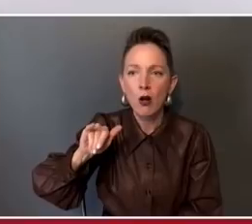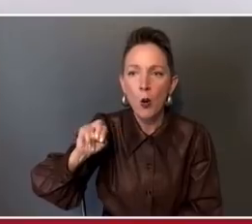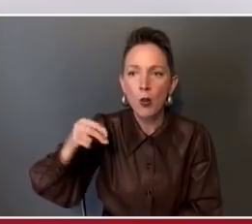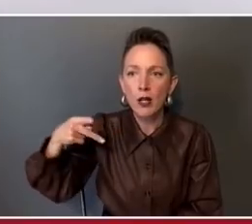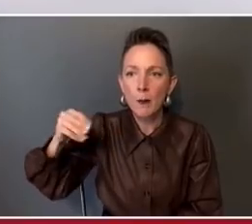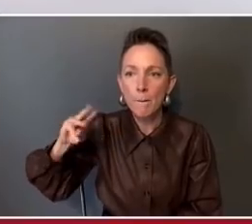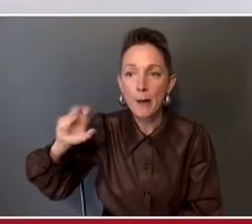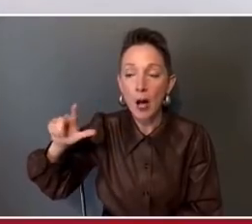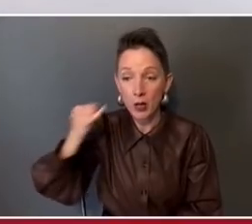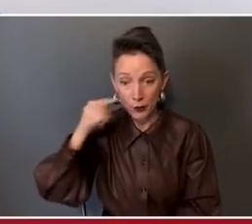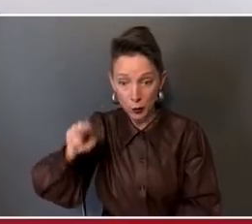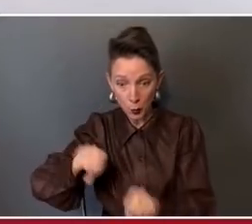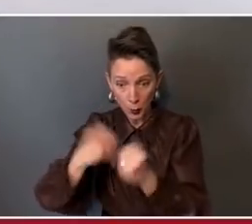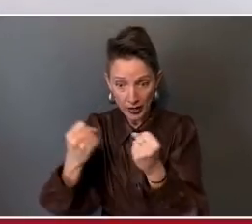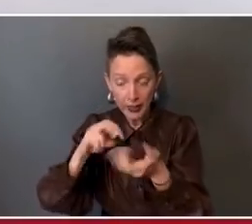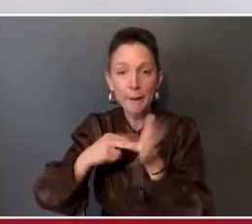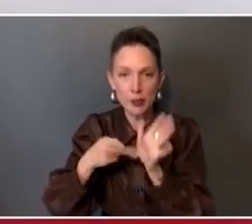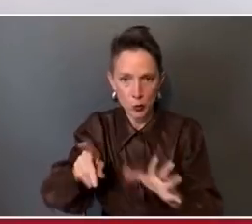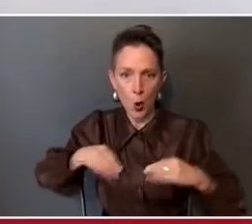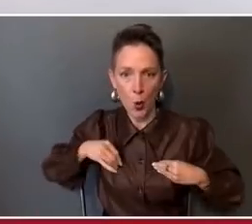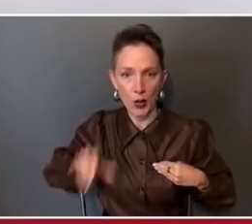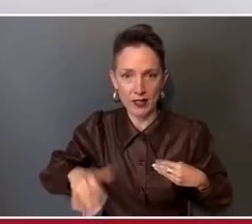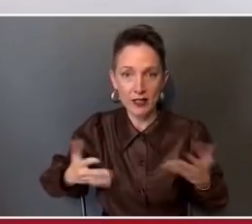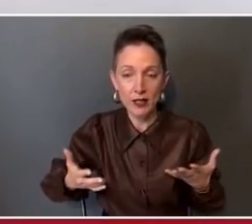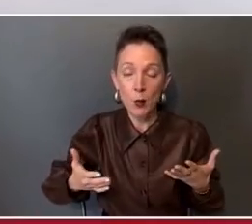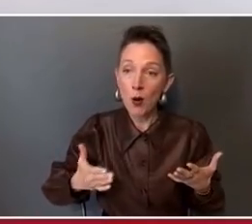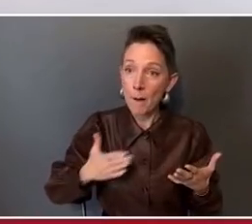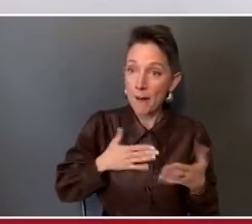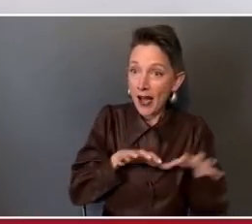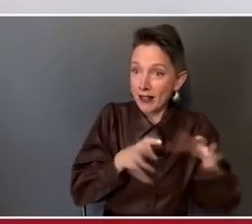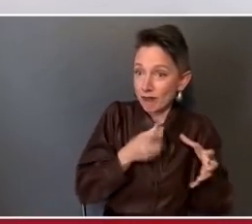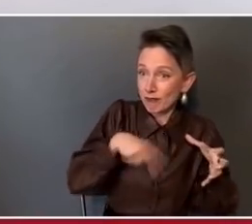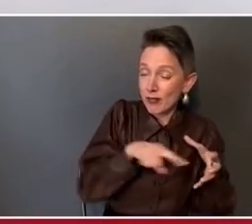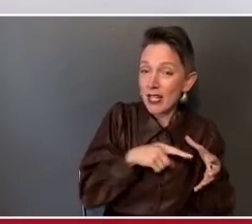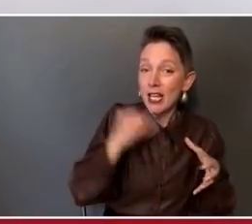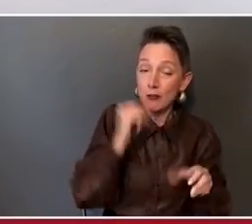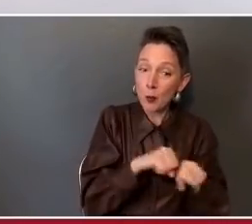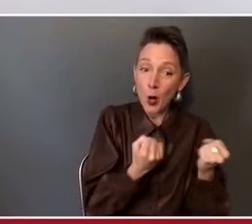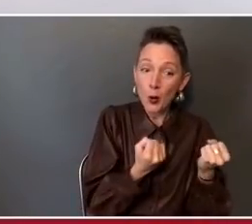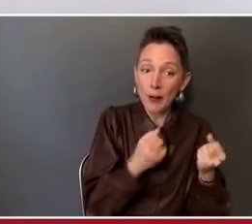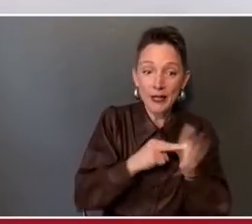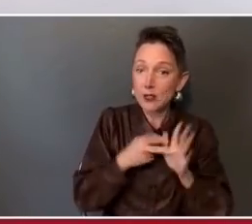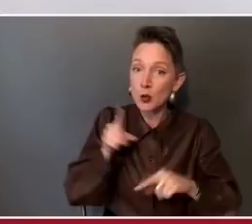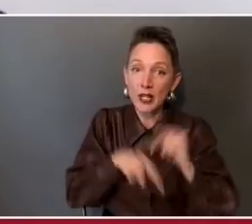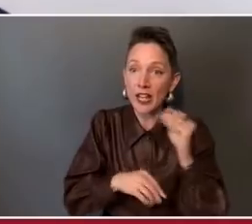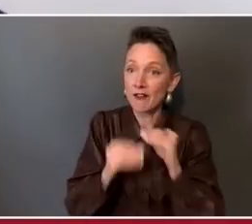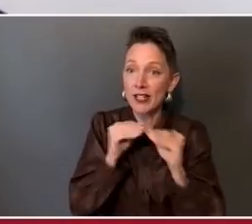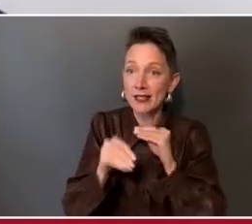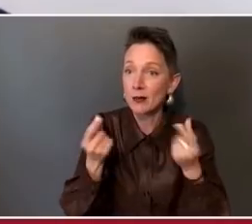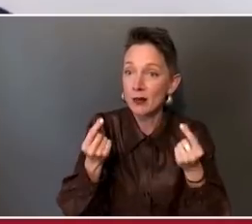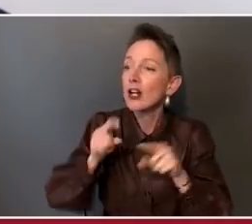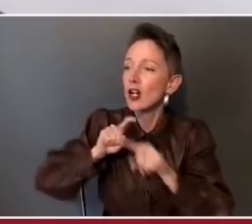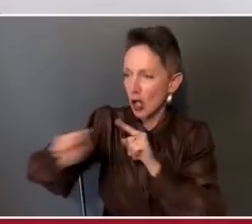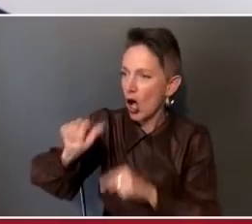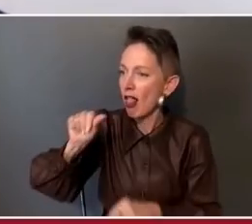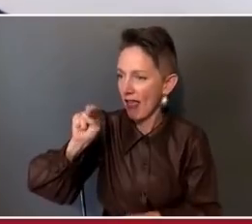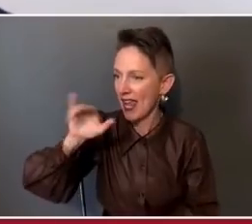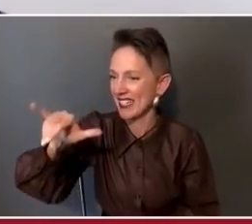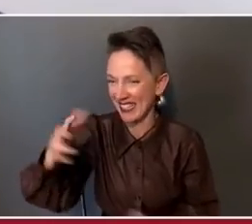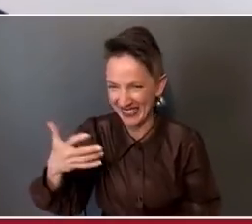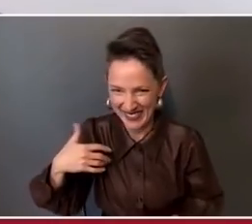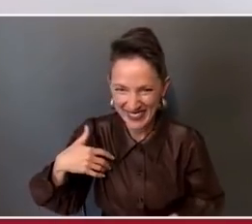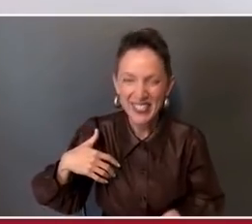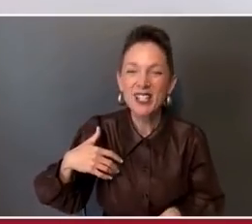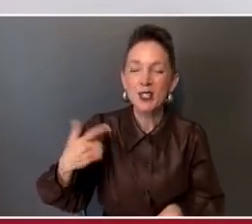it, you own it. in the circles that I run in, the quote is, if it's broken, you can't fix it, call Andy. And so we have